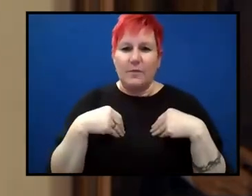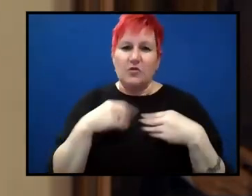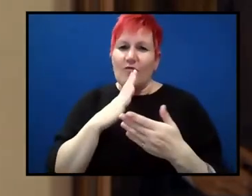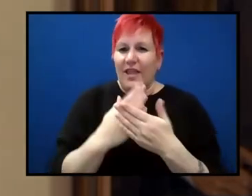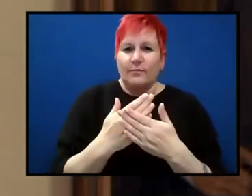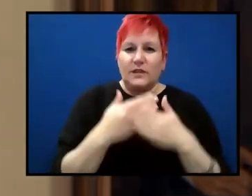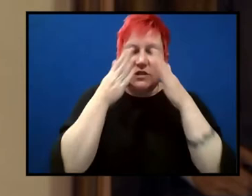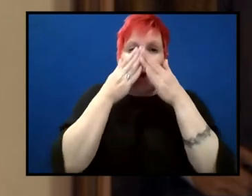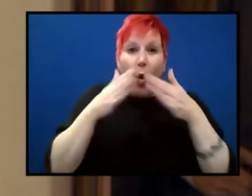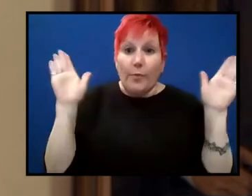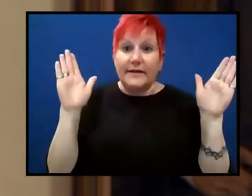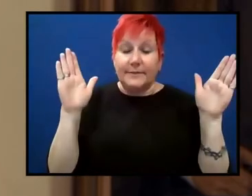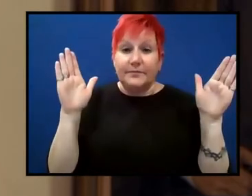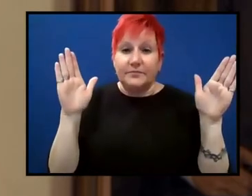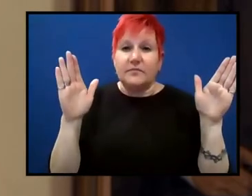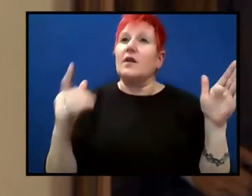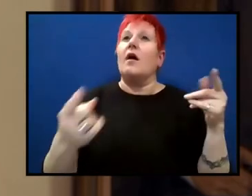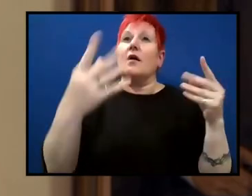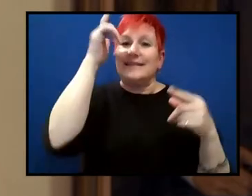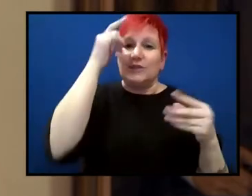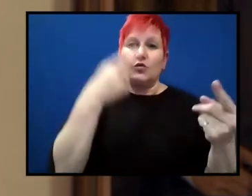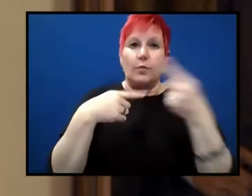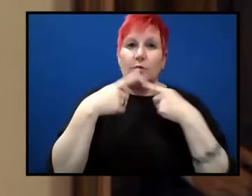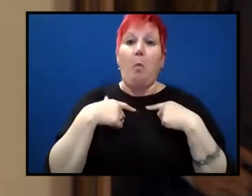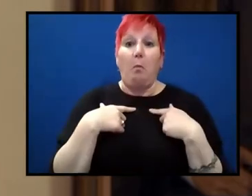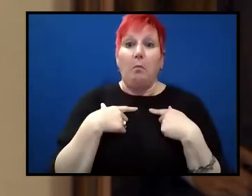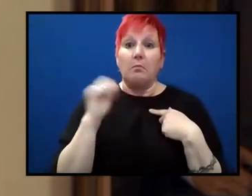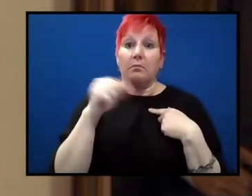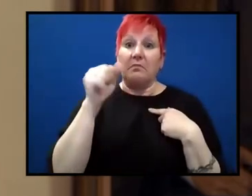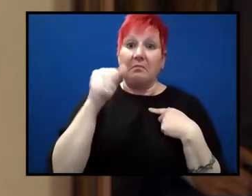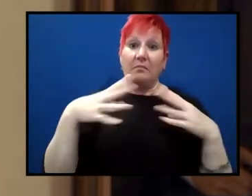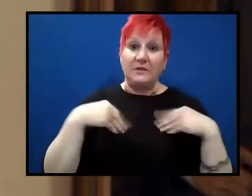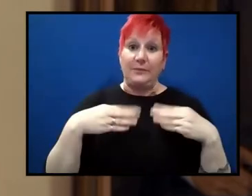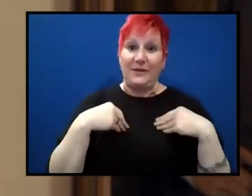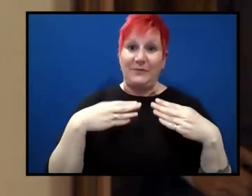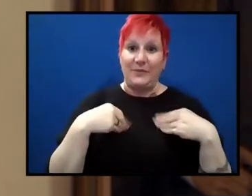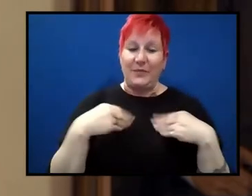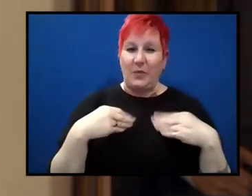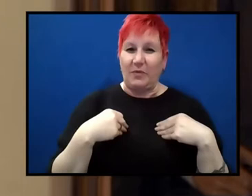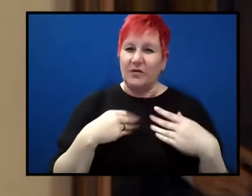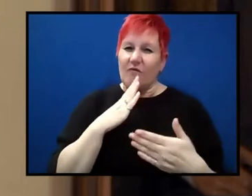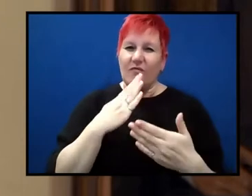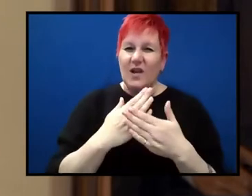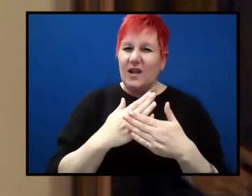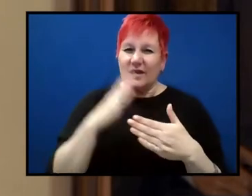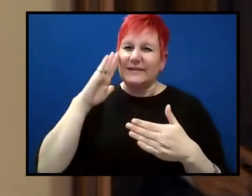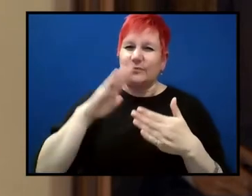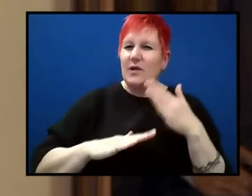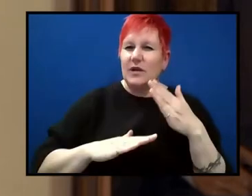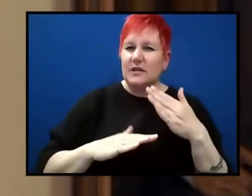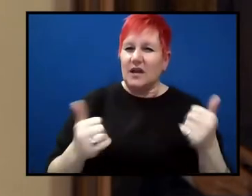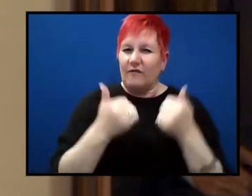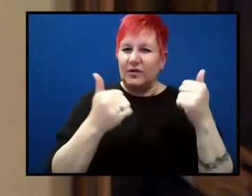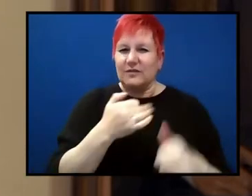just accepted what the lecturers told us. Um, so we weren't, we weren't experienced enough and knowledgeable enough to question